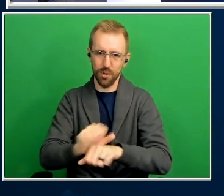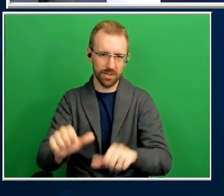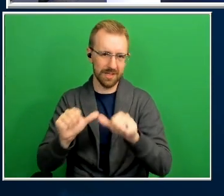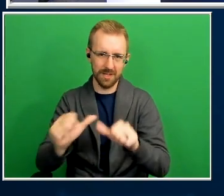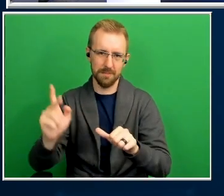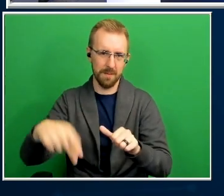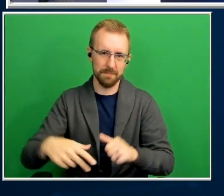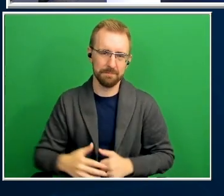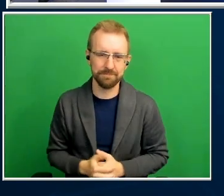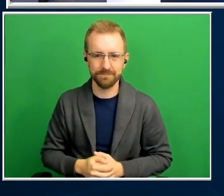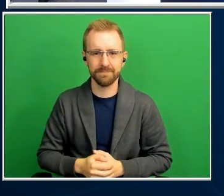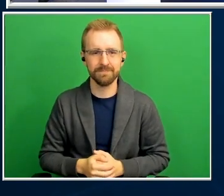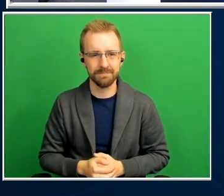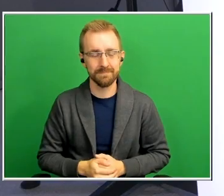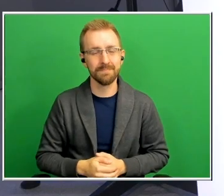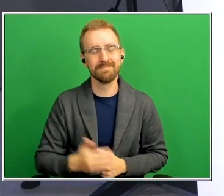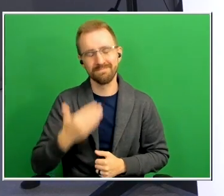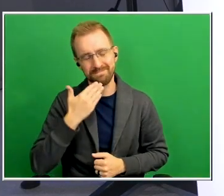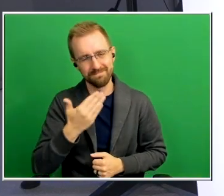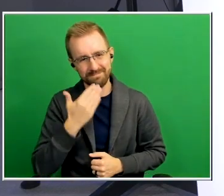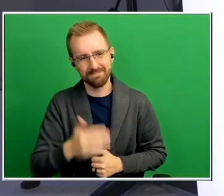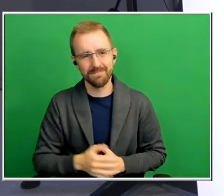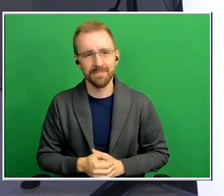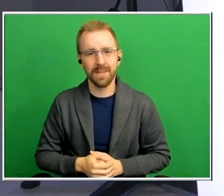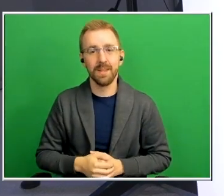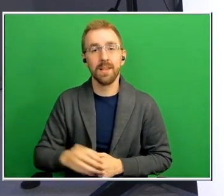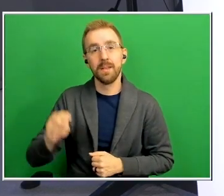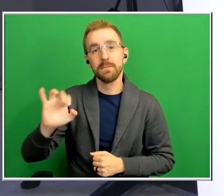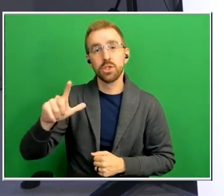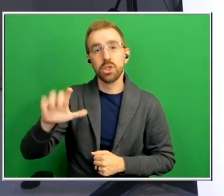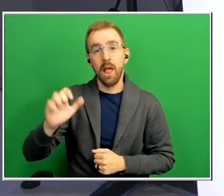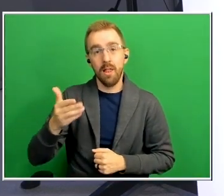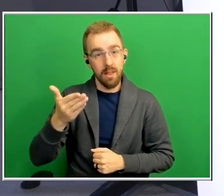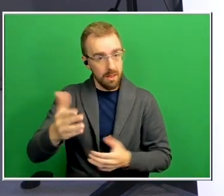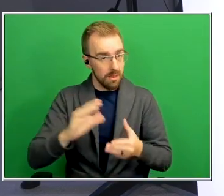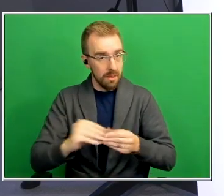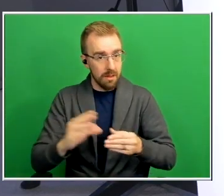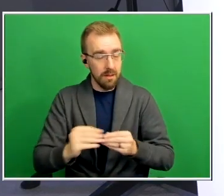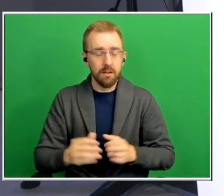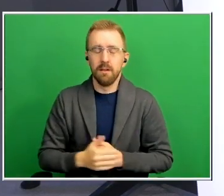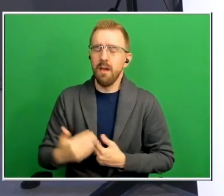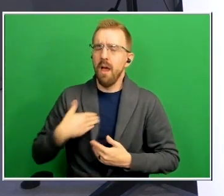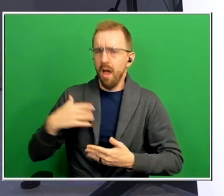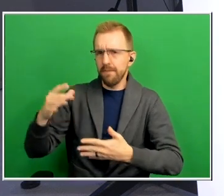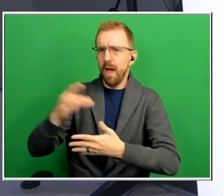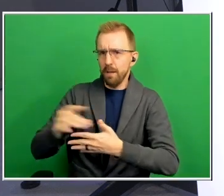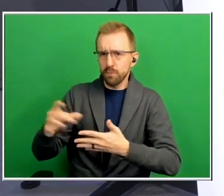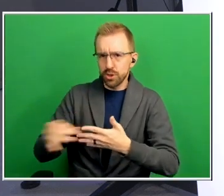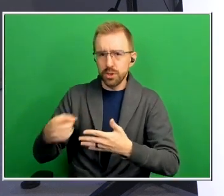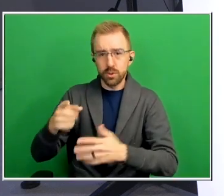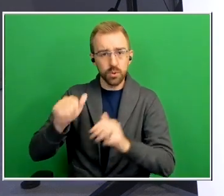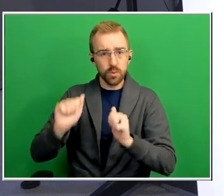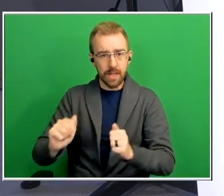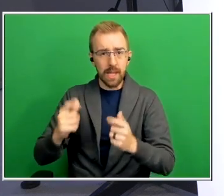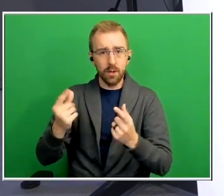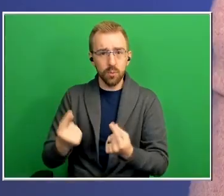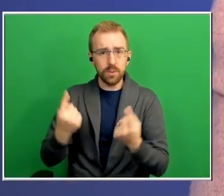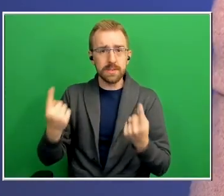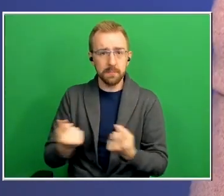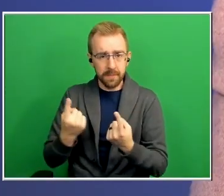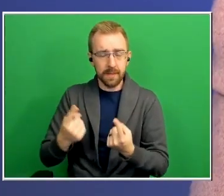thank you that there are options that there are things you can do that we don't give up